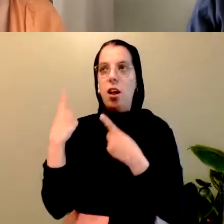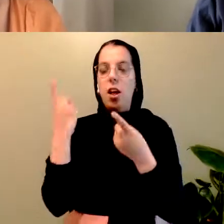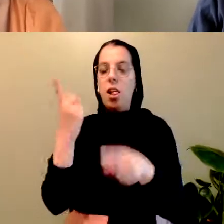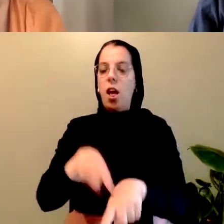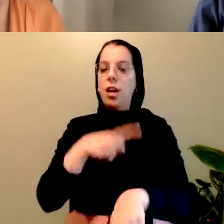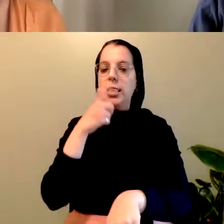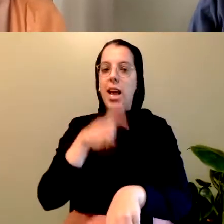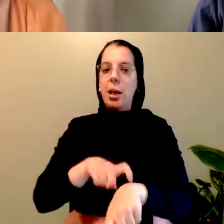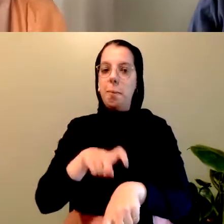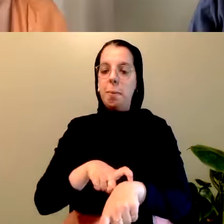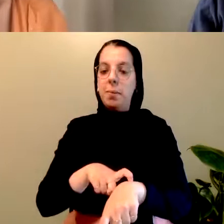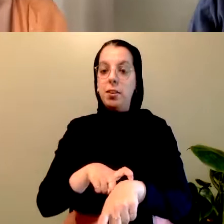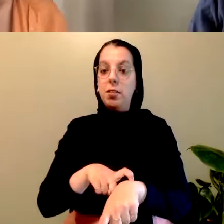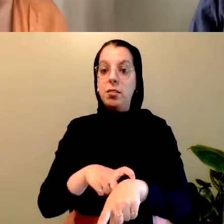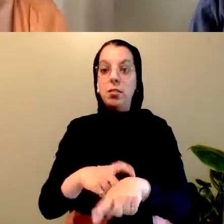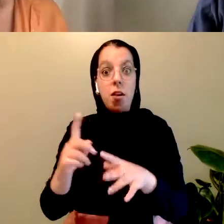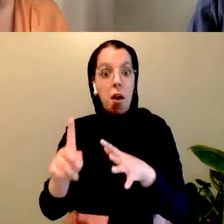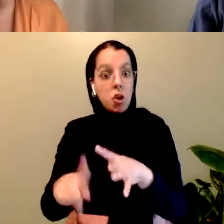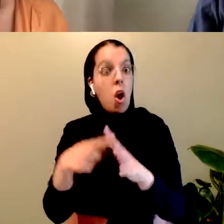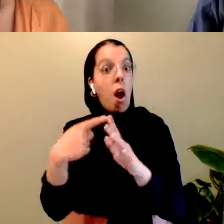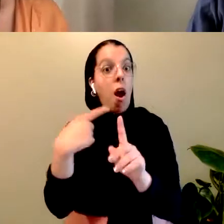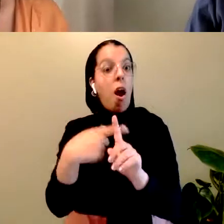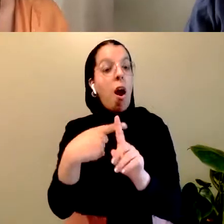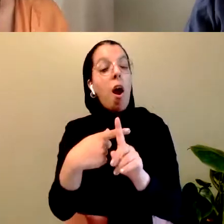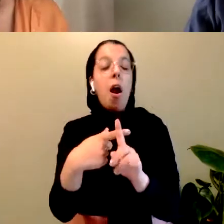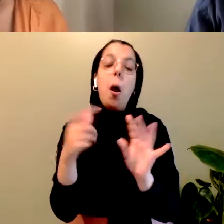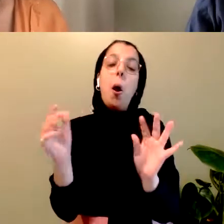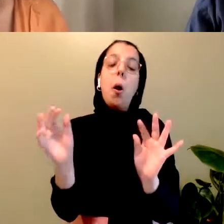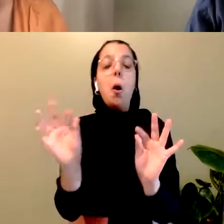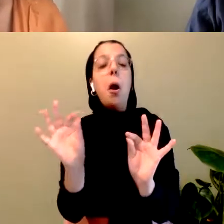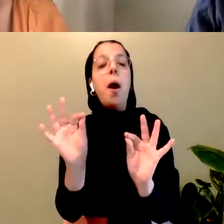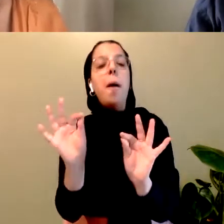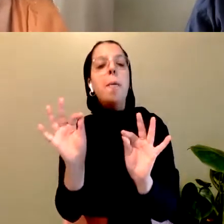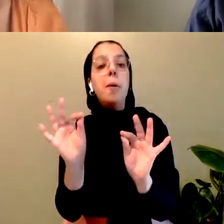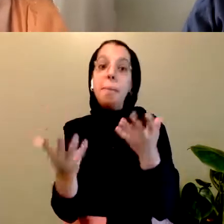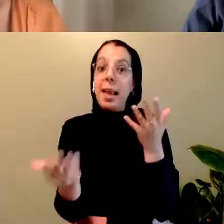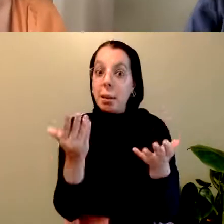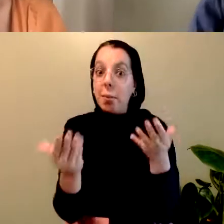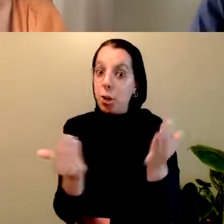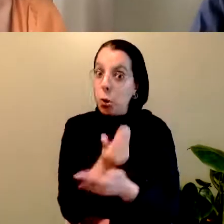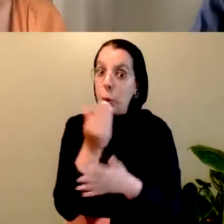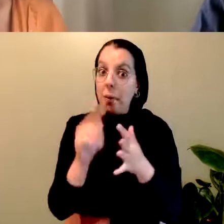It's not much, but it's a start. Maybe even a new beginning.